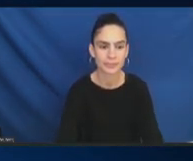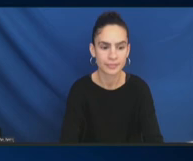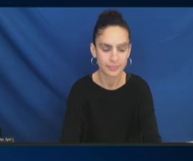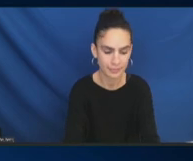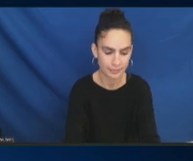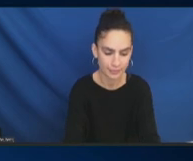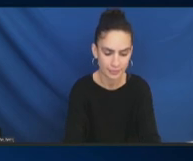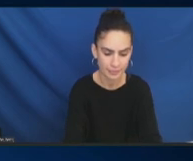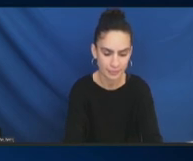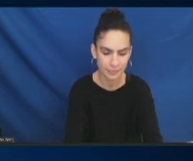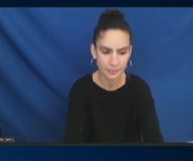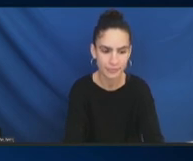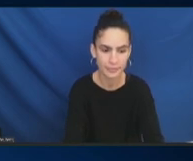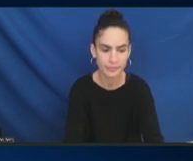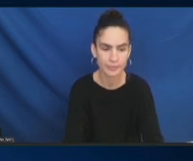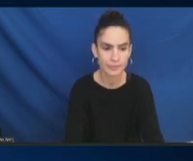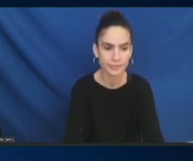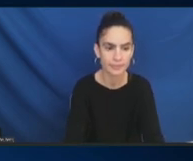Victoria?